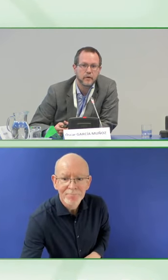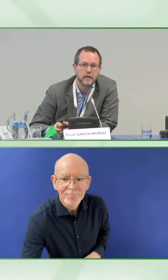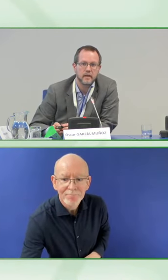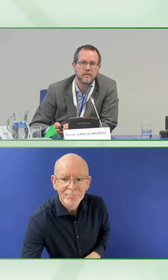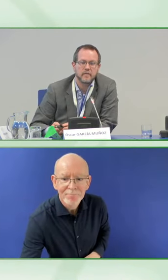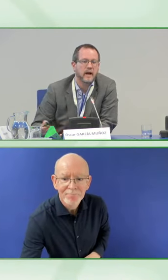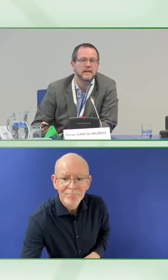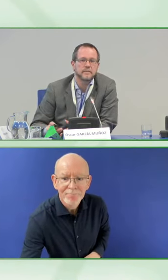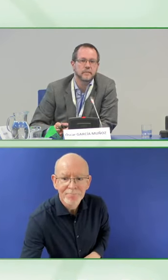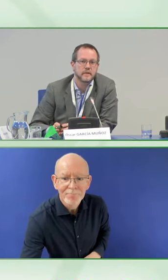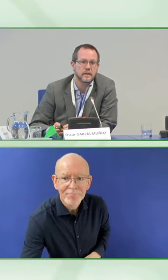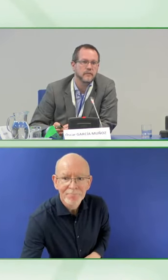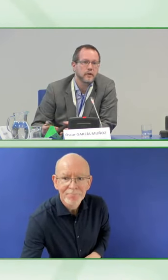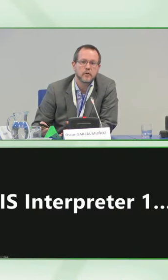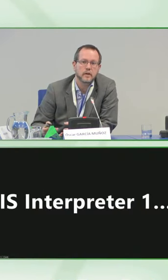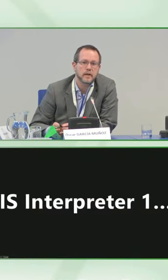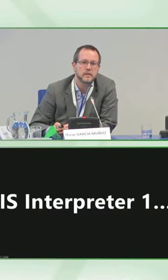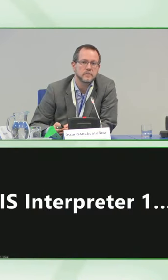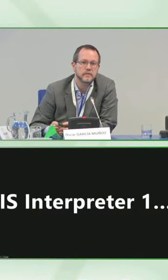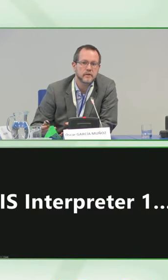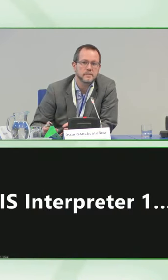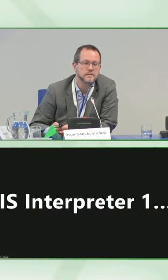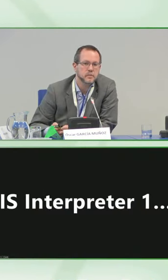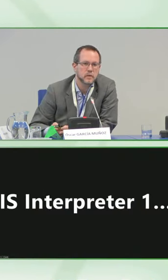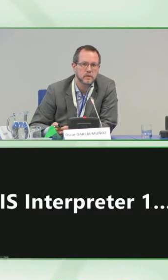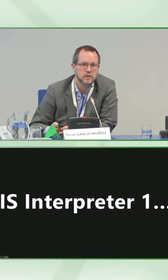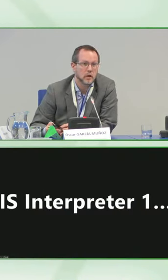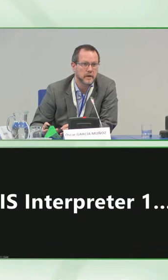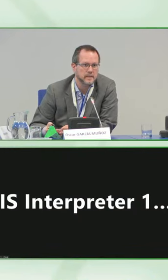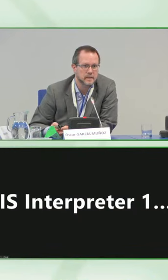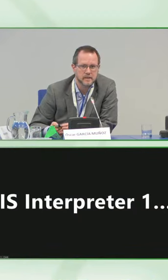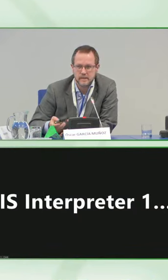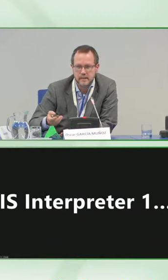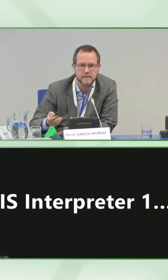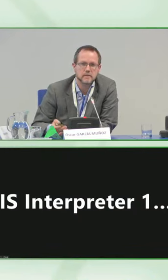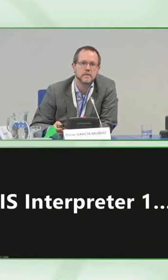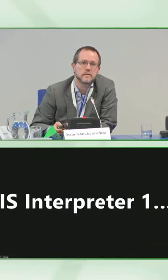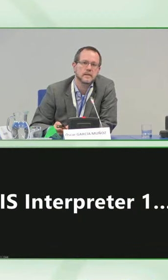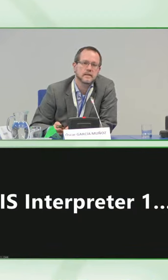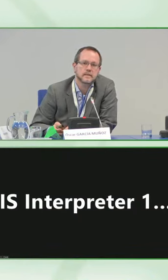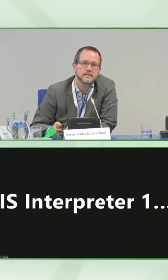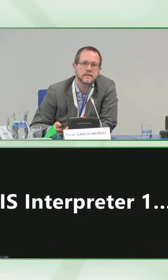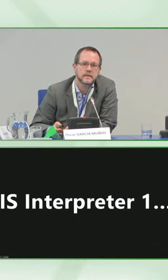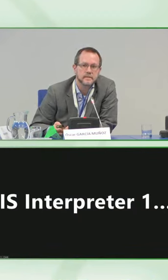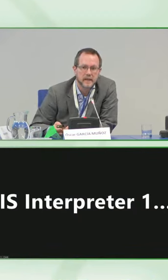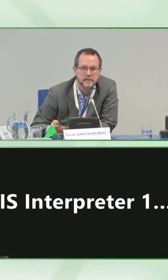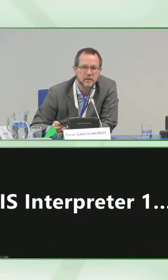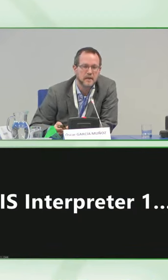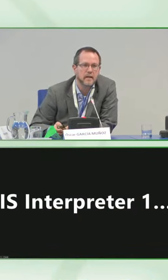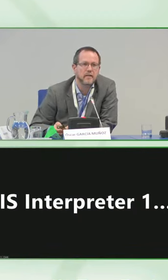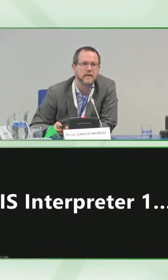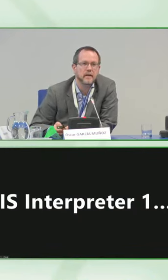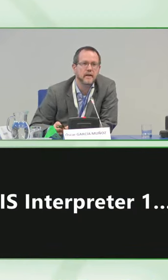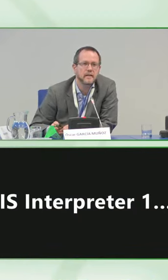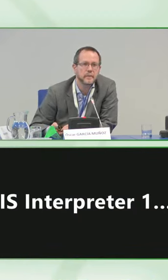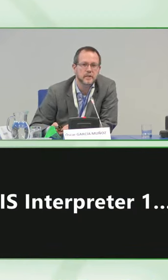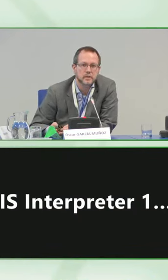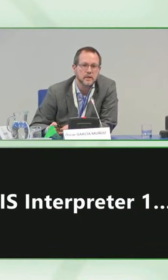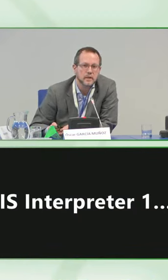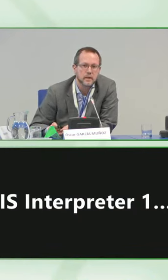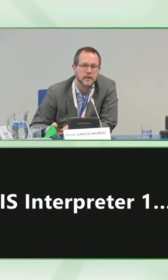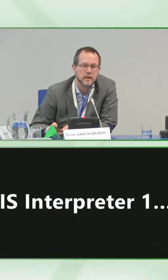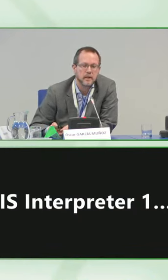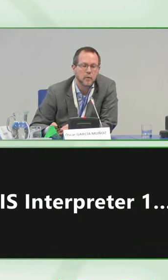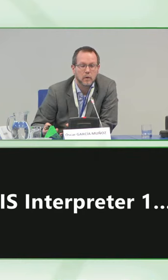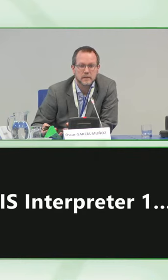If we find it, if we look into, for instance, the word tolerance in English, or it is in Spanish, tolerancia in